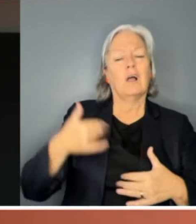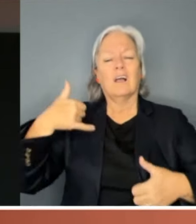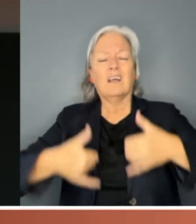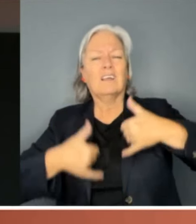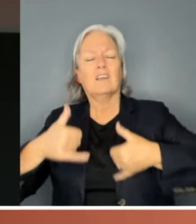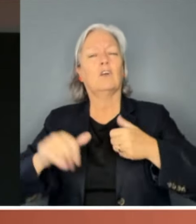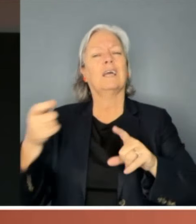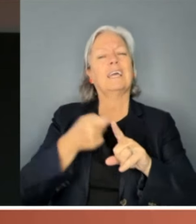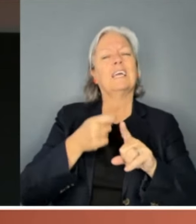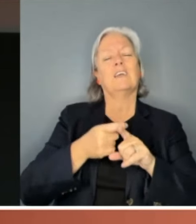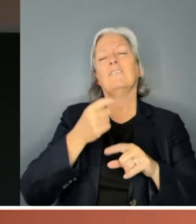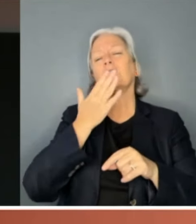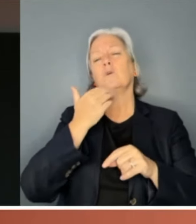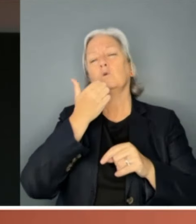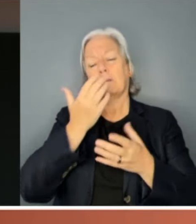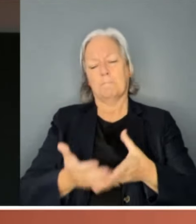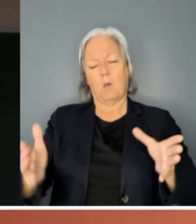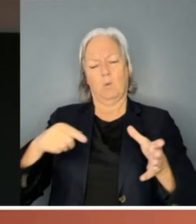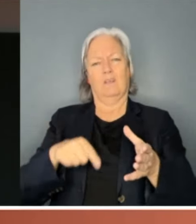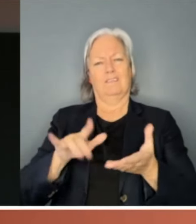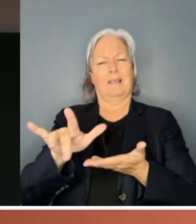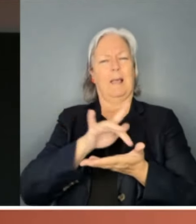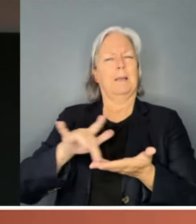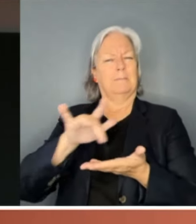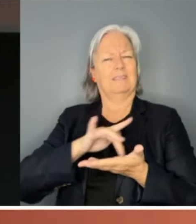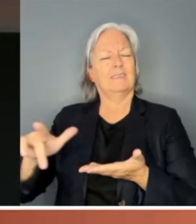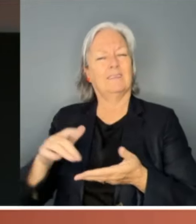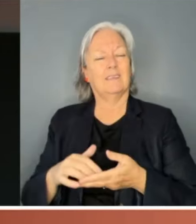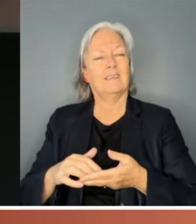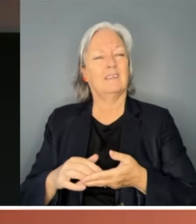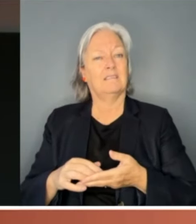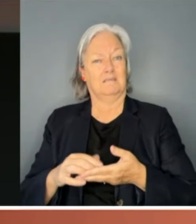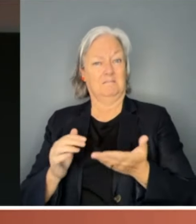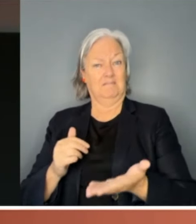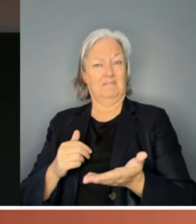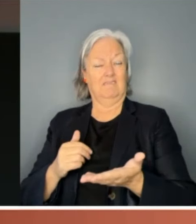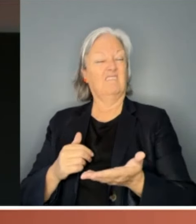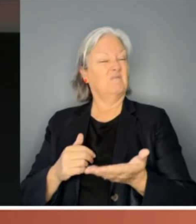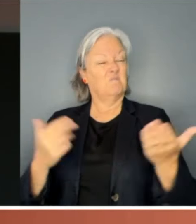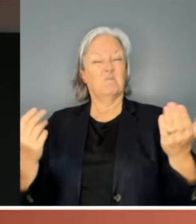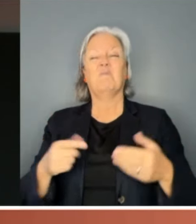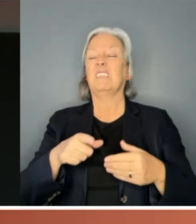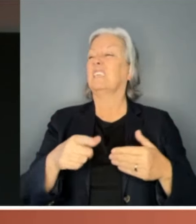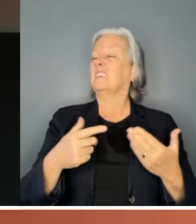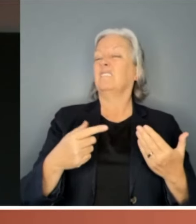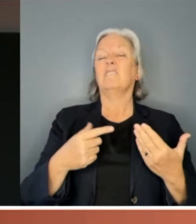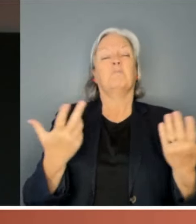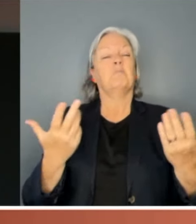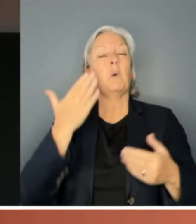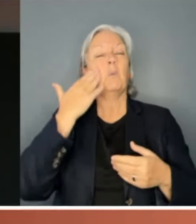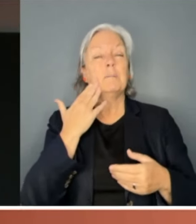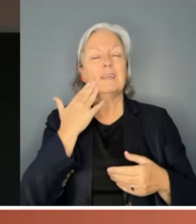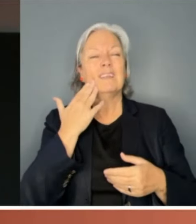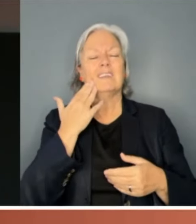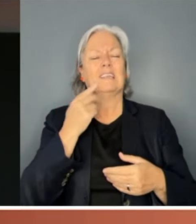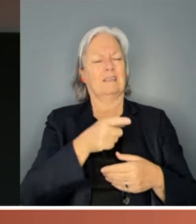bowl was empty. Never has a woman so thoroughly, so brazenly and so publicly transgressed what a woman is supposed to be